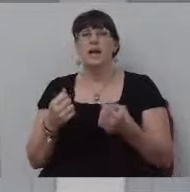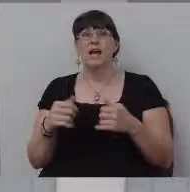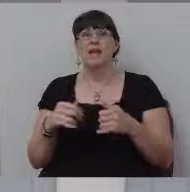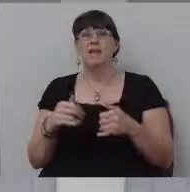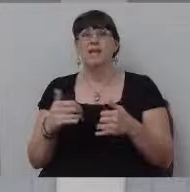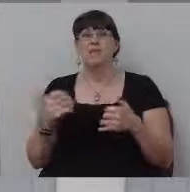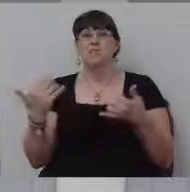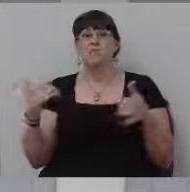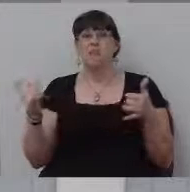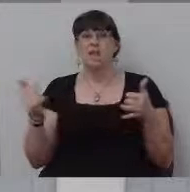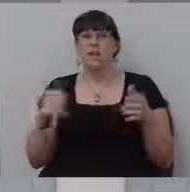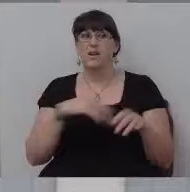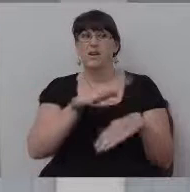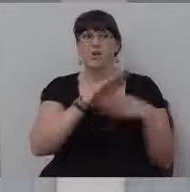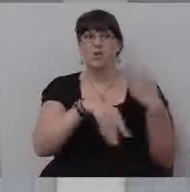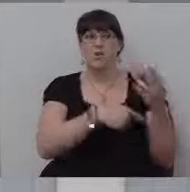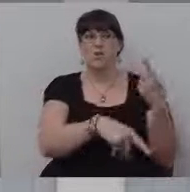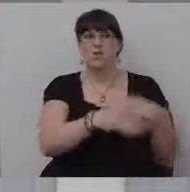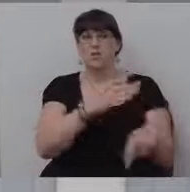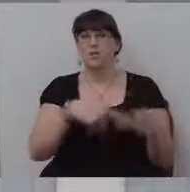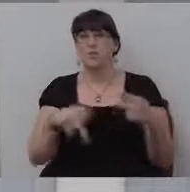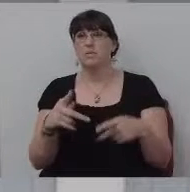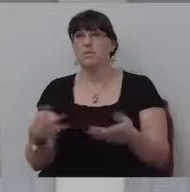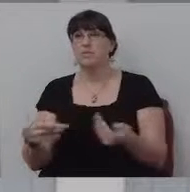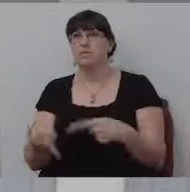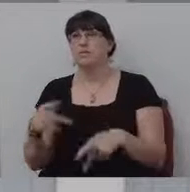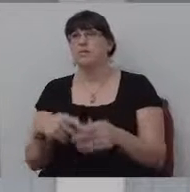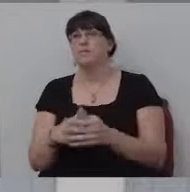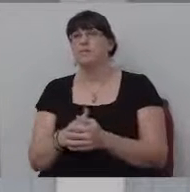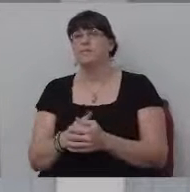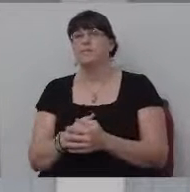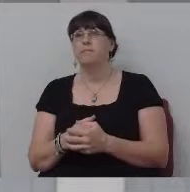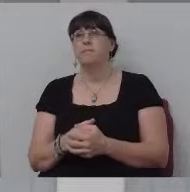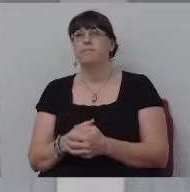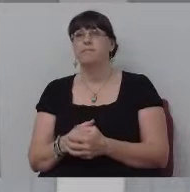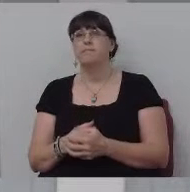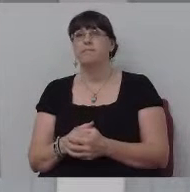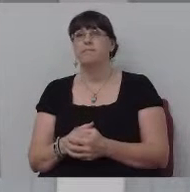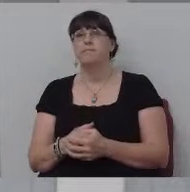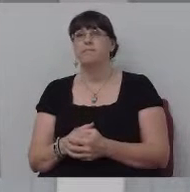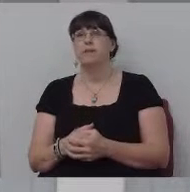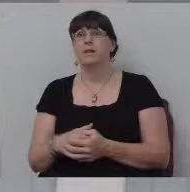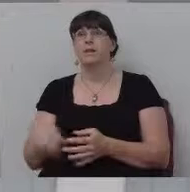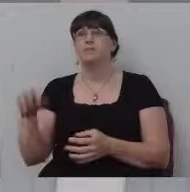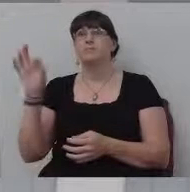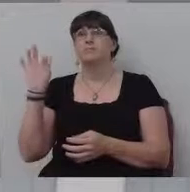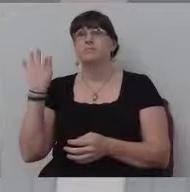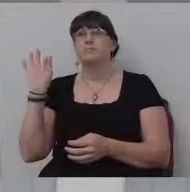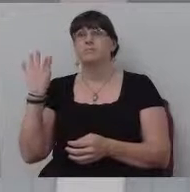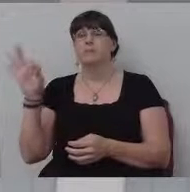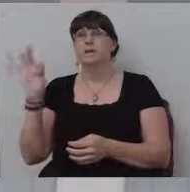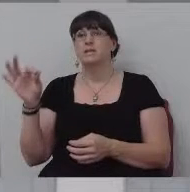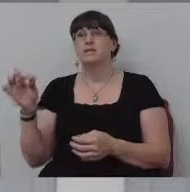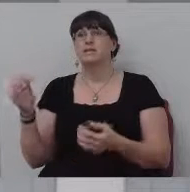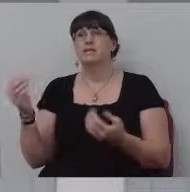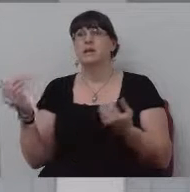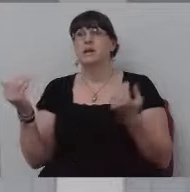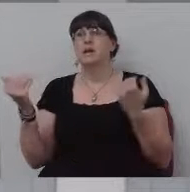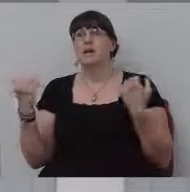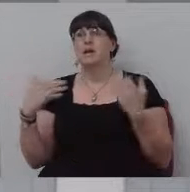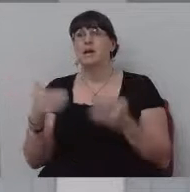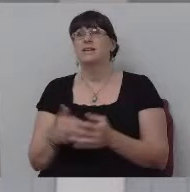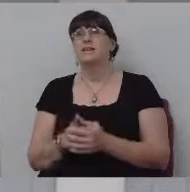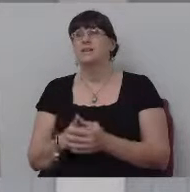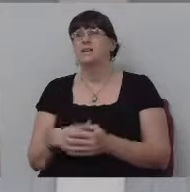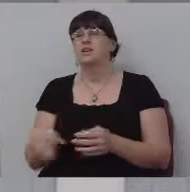You see, that's just kind of, you know, a pastor has absolutely no athletic skill. And this guy here